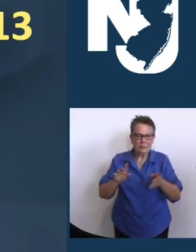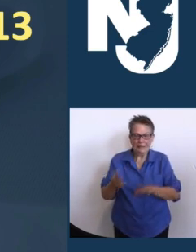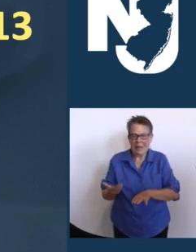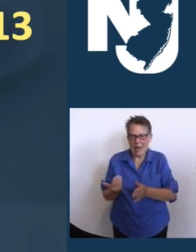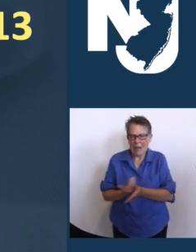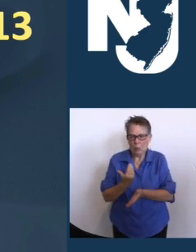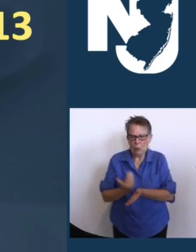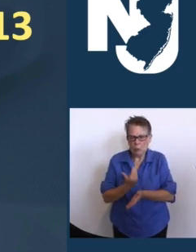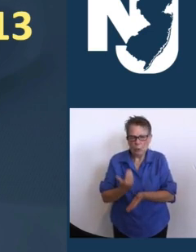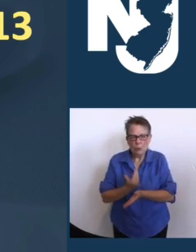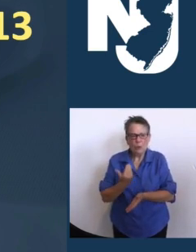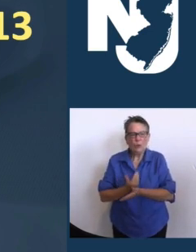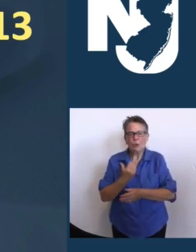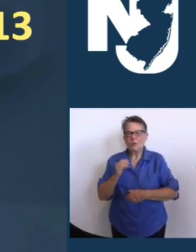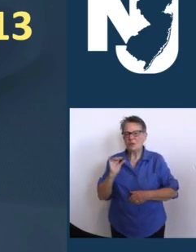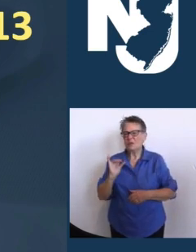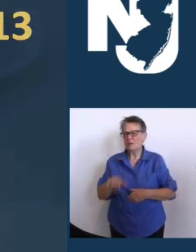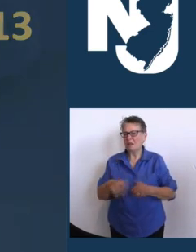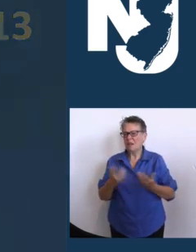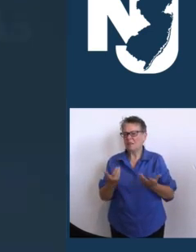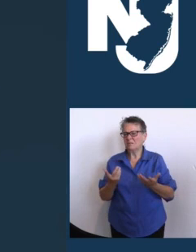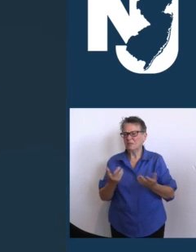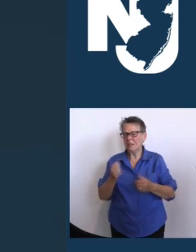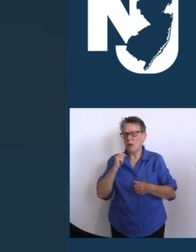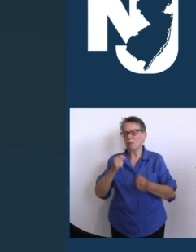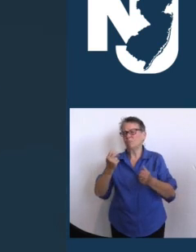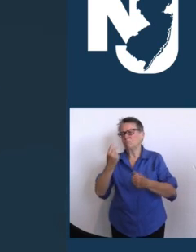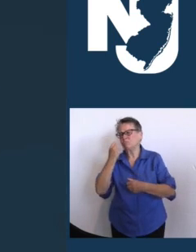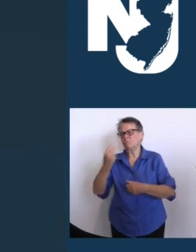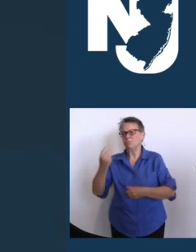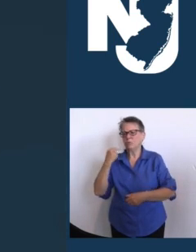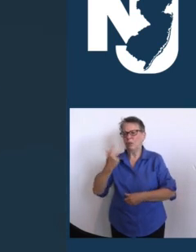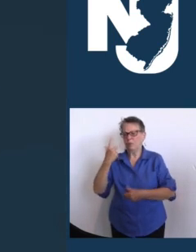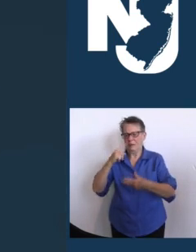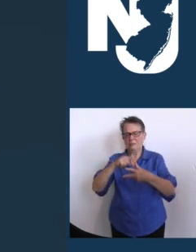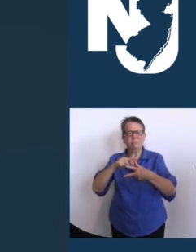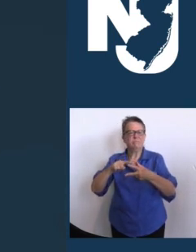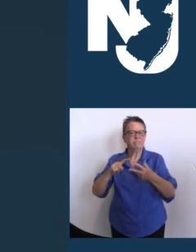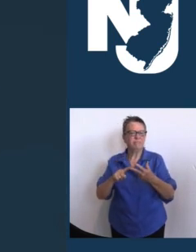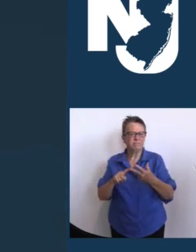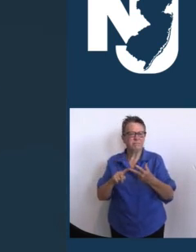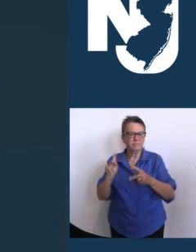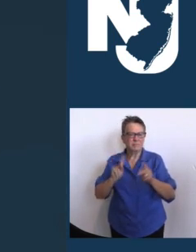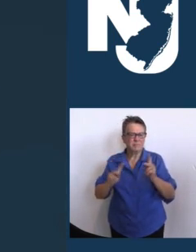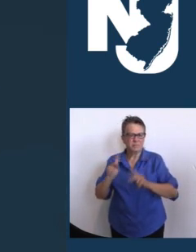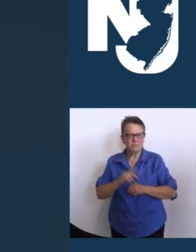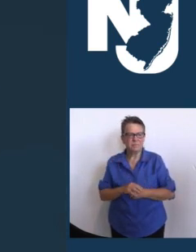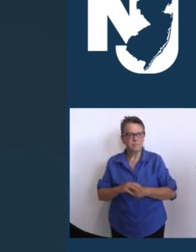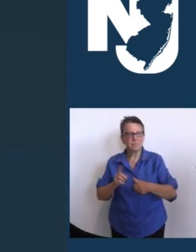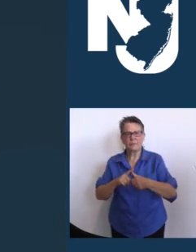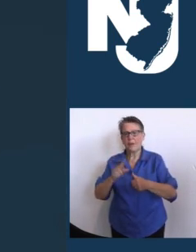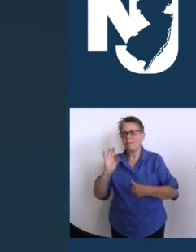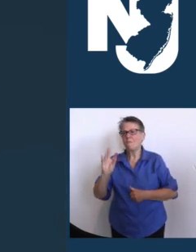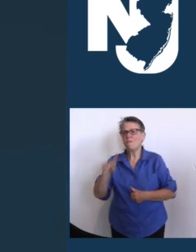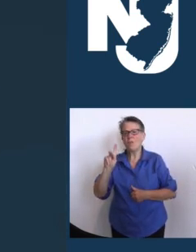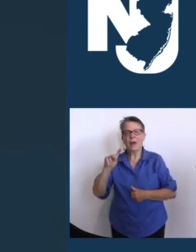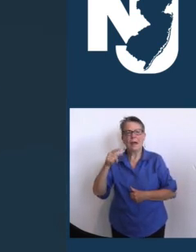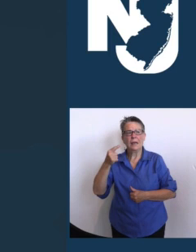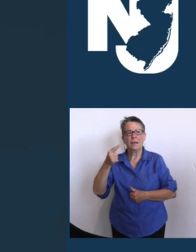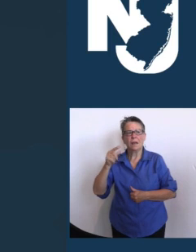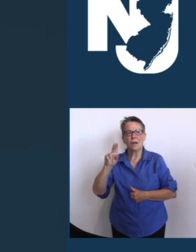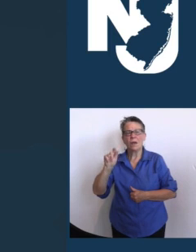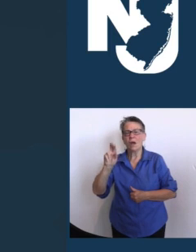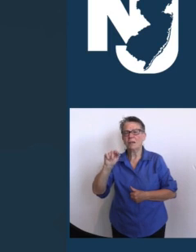those who COVID has taken away. First up, we're going to remember this guy, Vineland's Frank